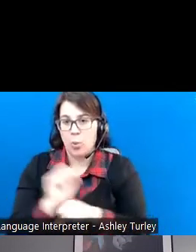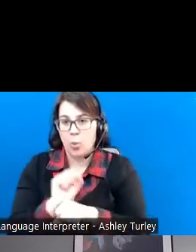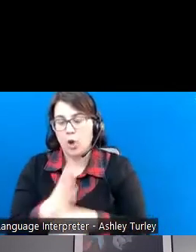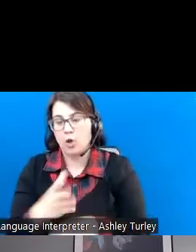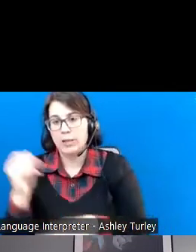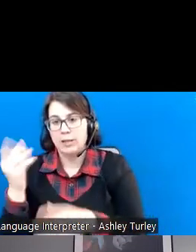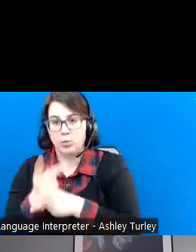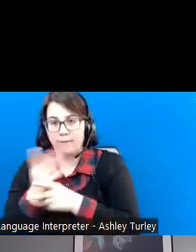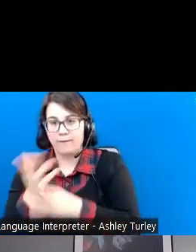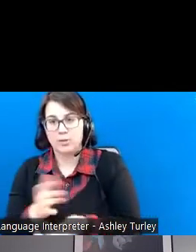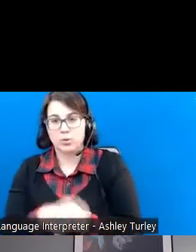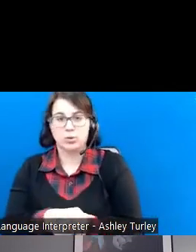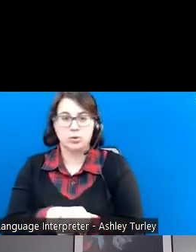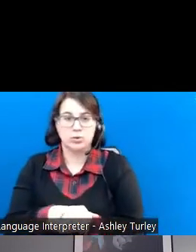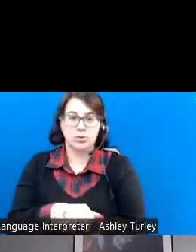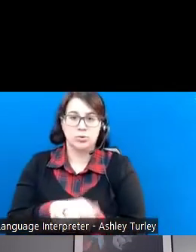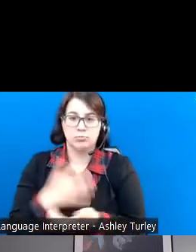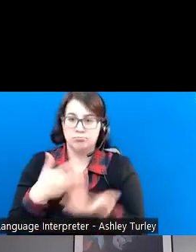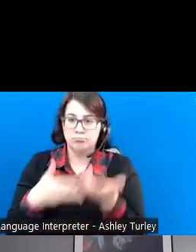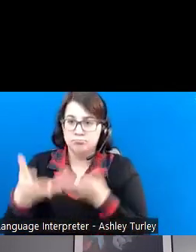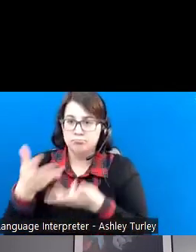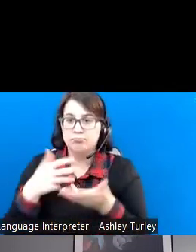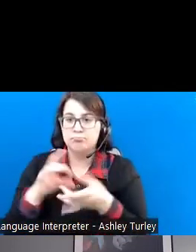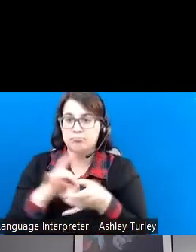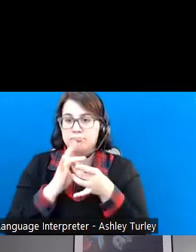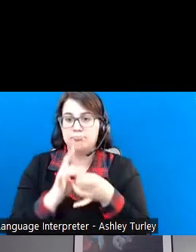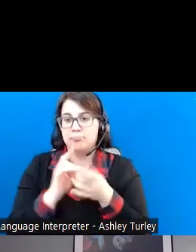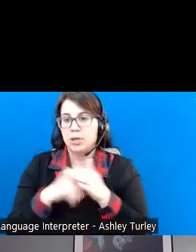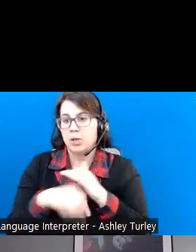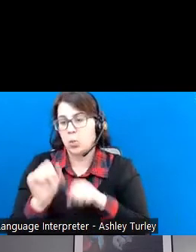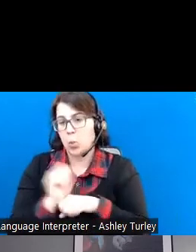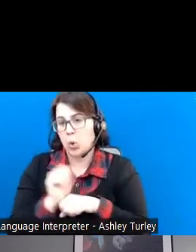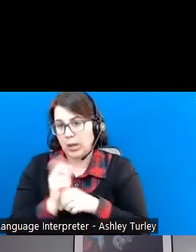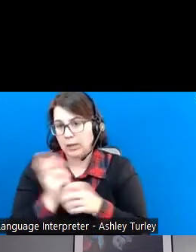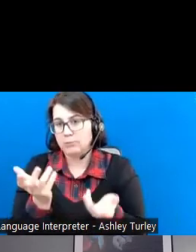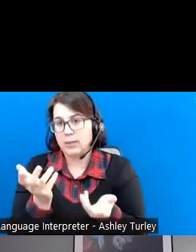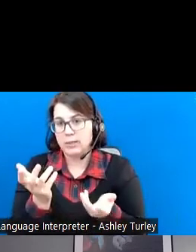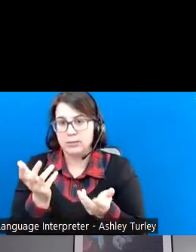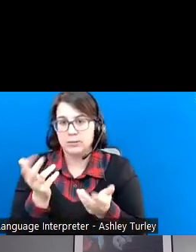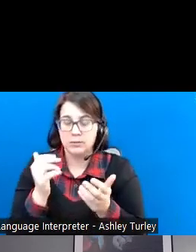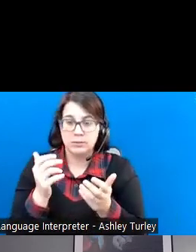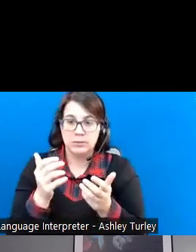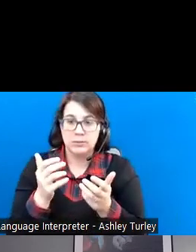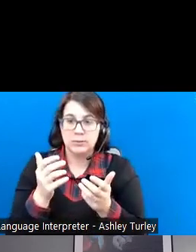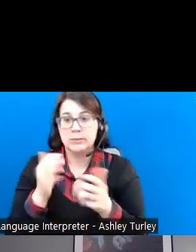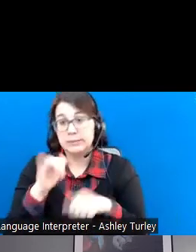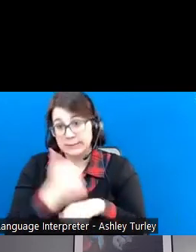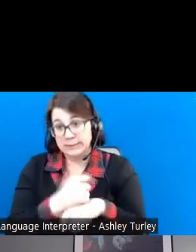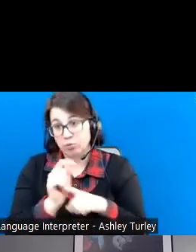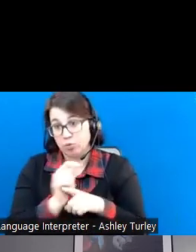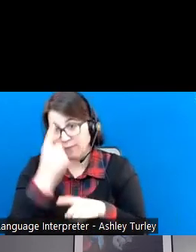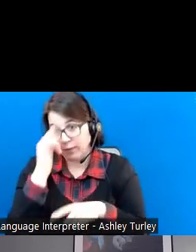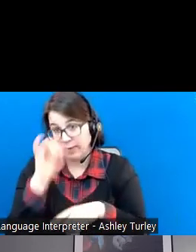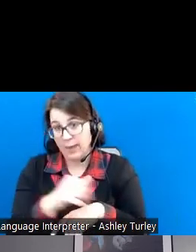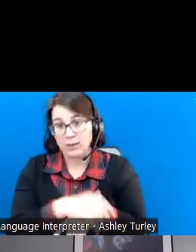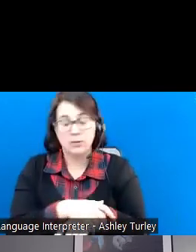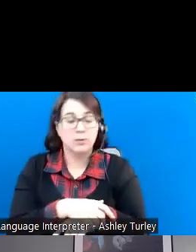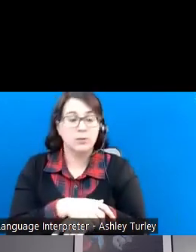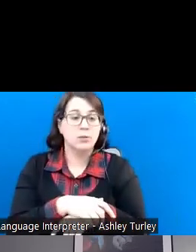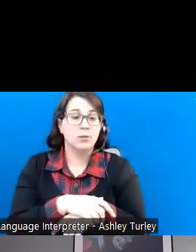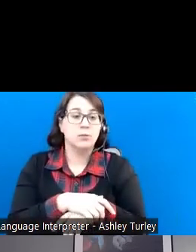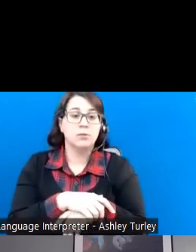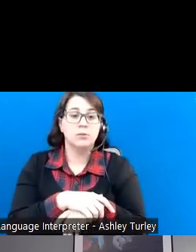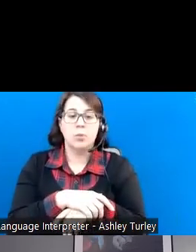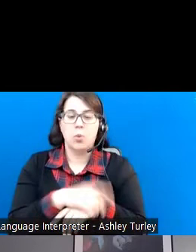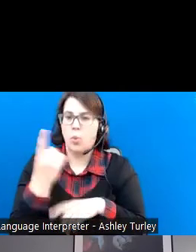and getting along in the workplace. So we can do trainings and scenarios like that. Then also one of the big